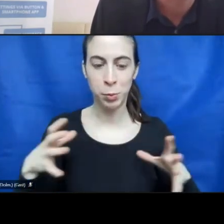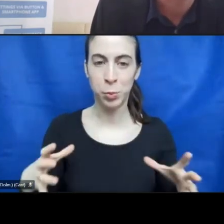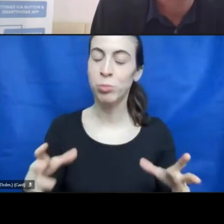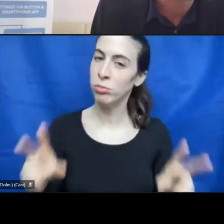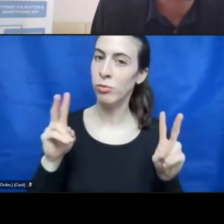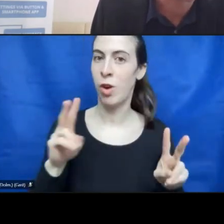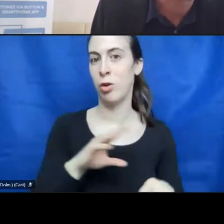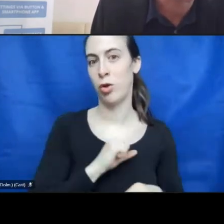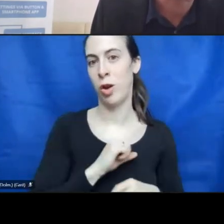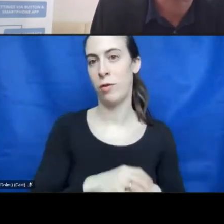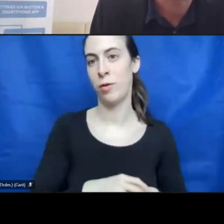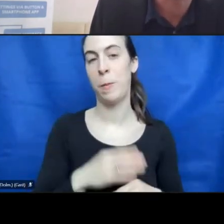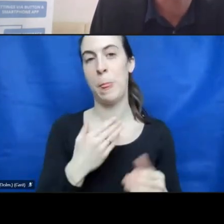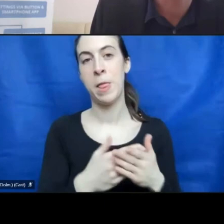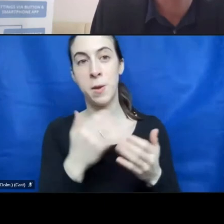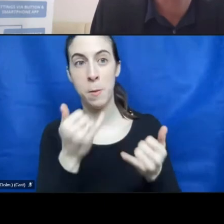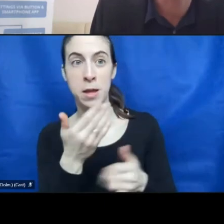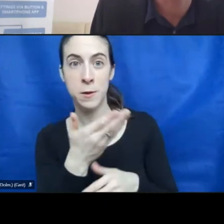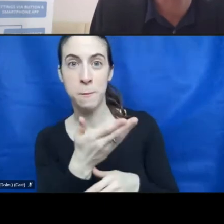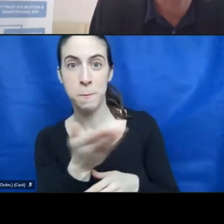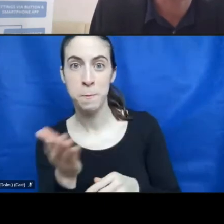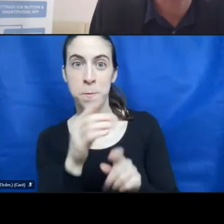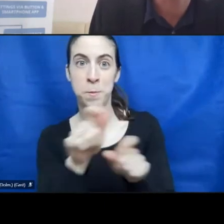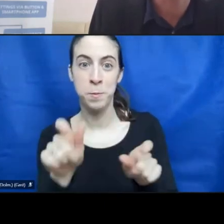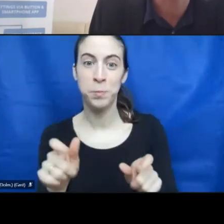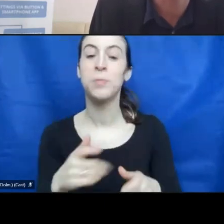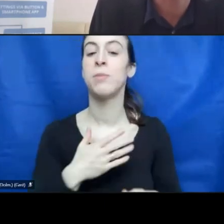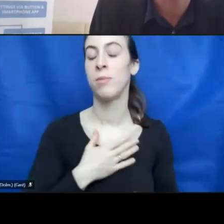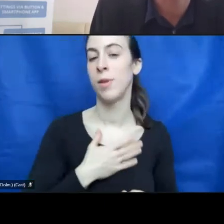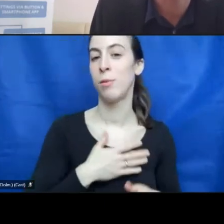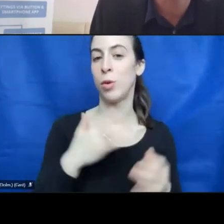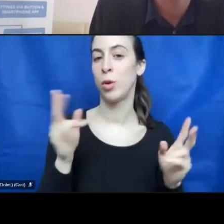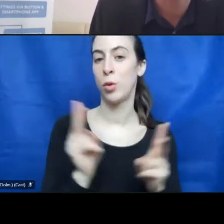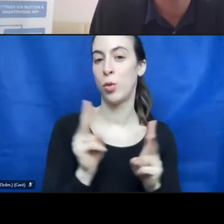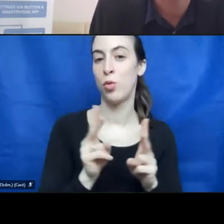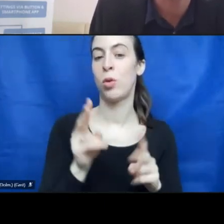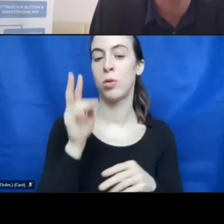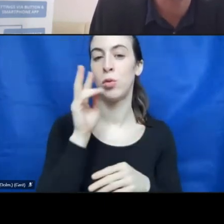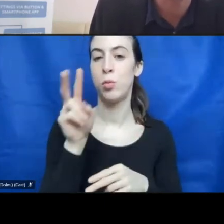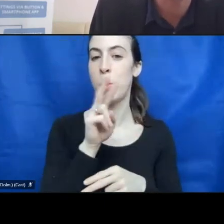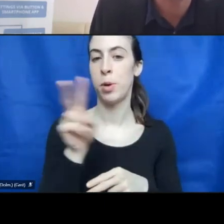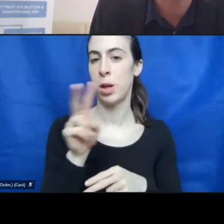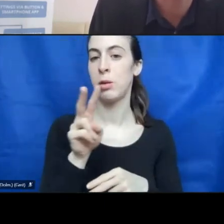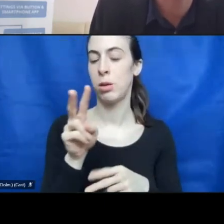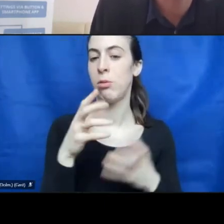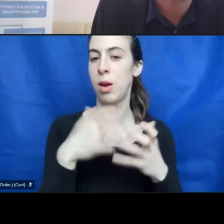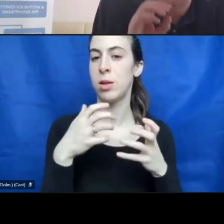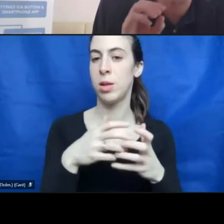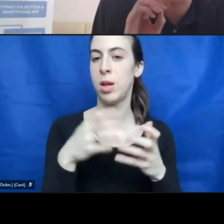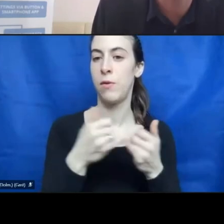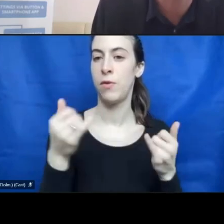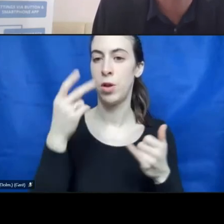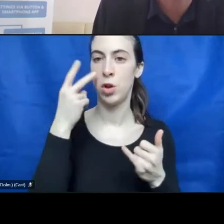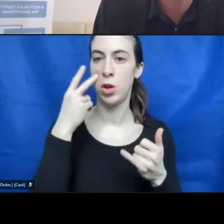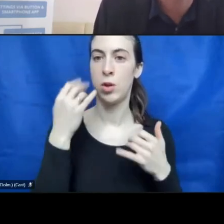great. So, ladies and gentlemen, I will give now a short overview about the status where this